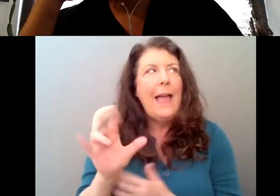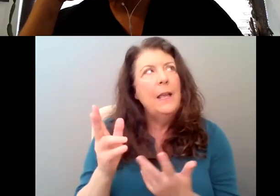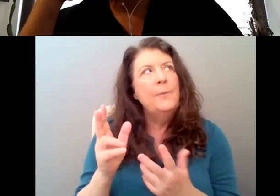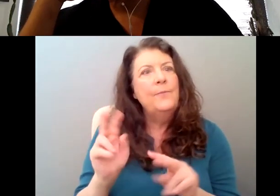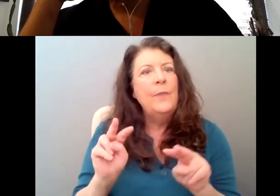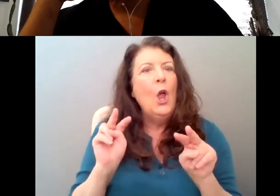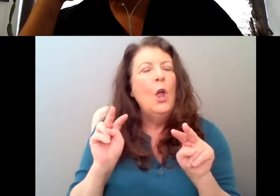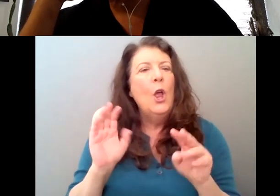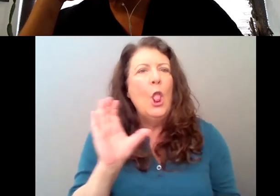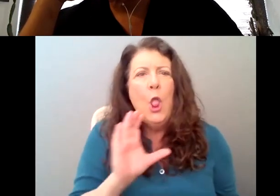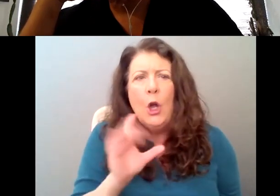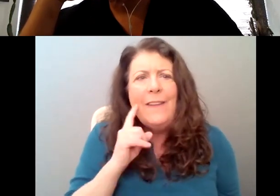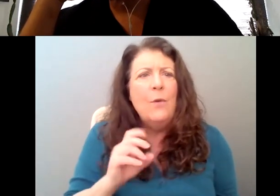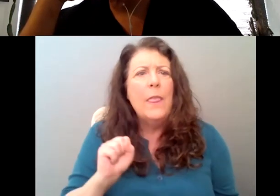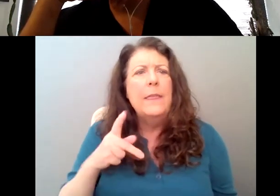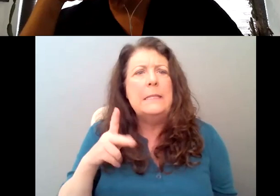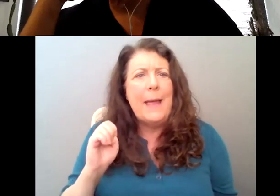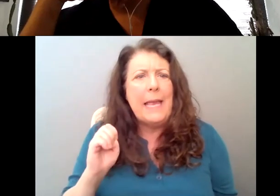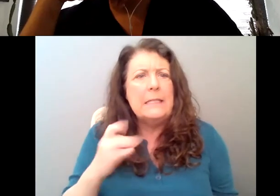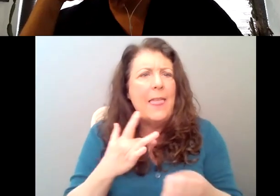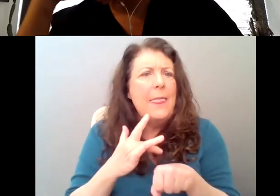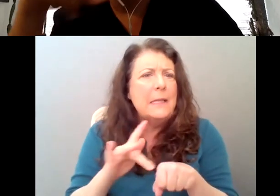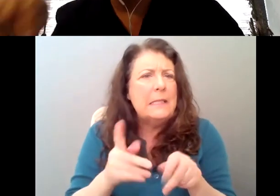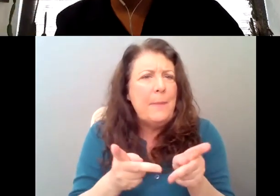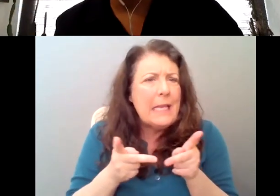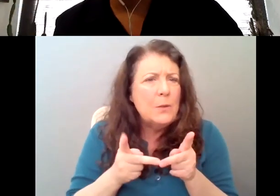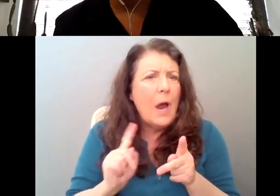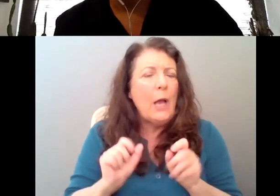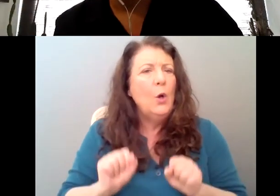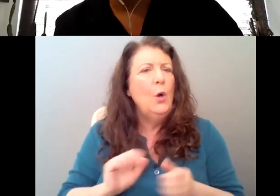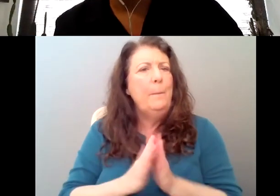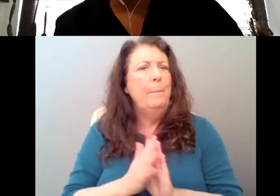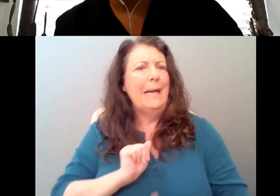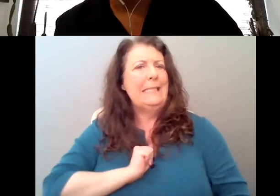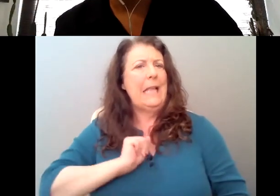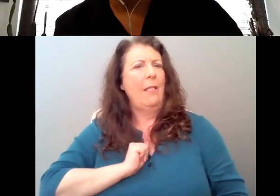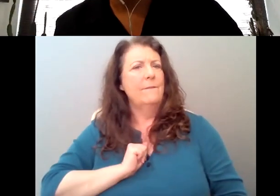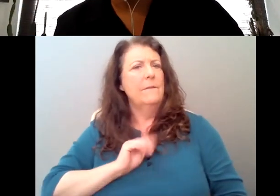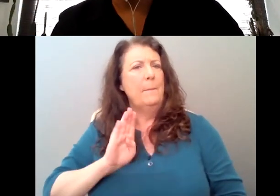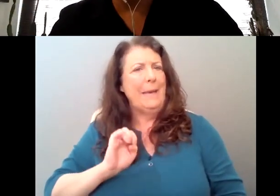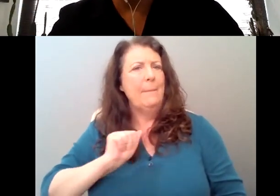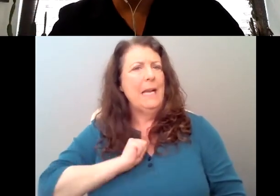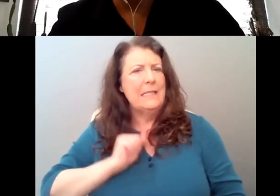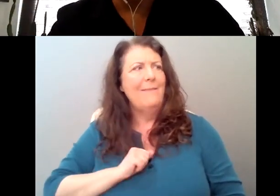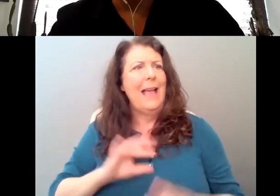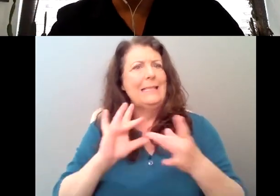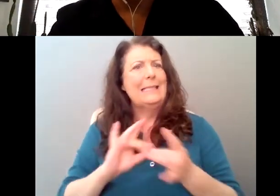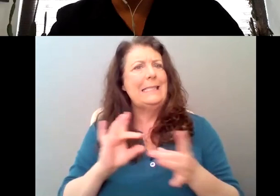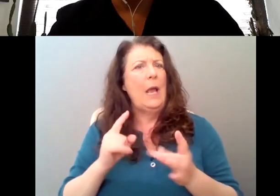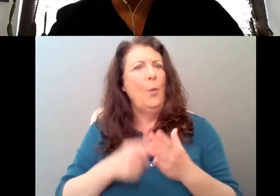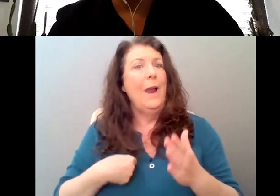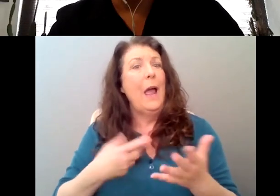spaces where I could, um, be myself and say the things that I wanted to say, uh, and, and